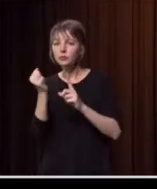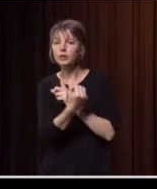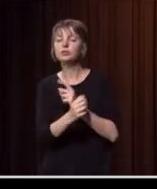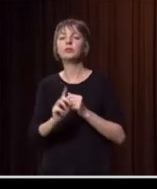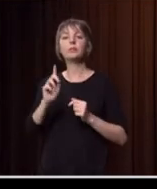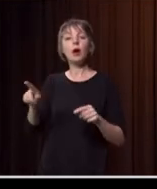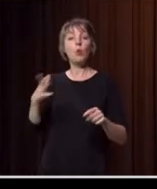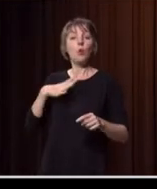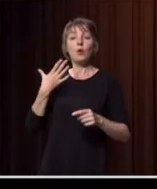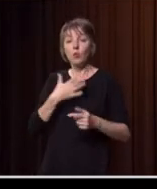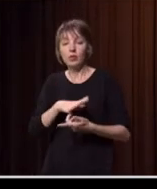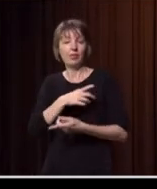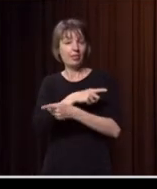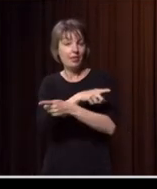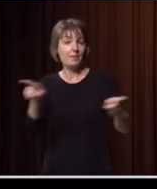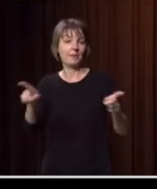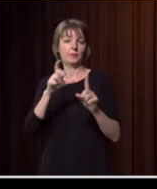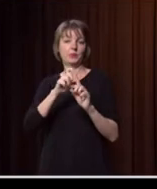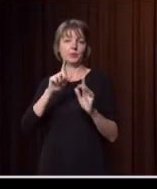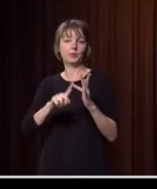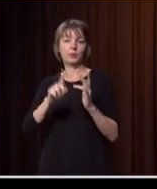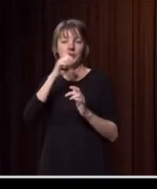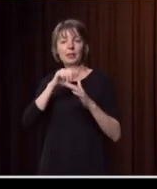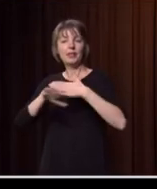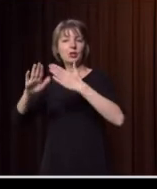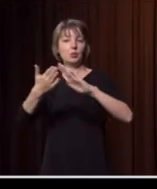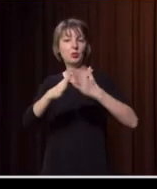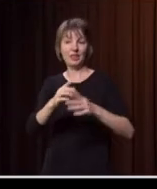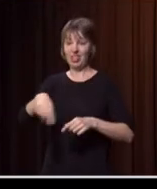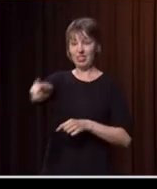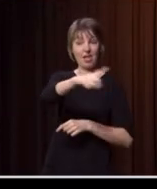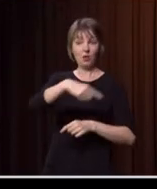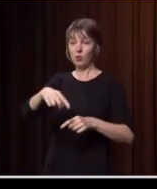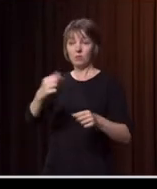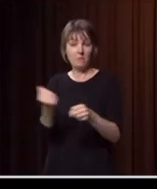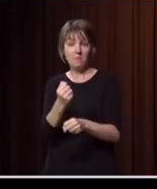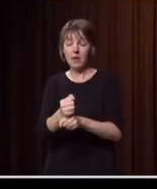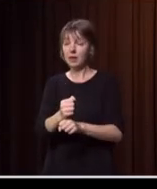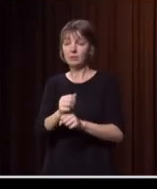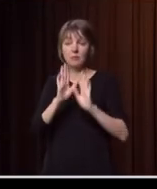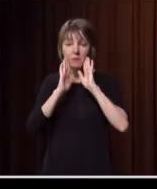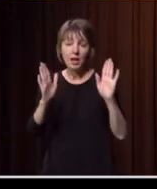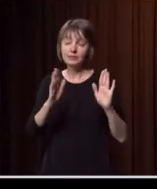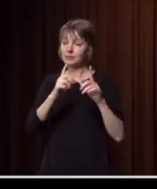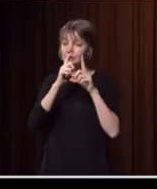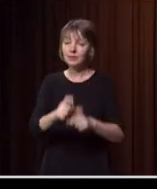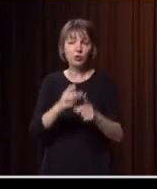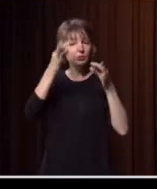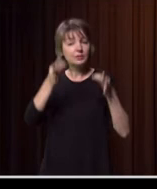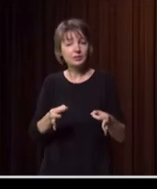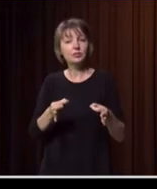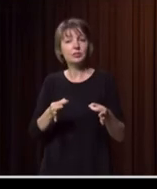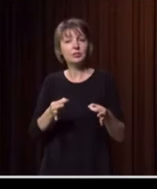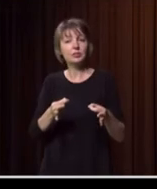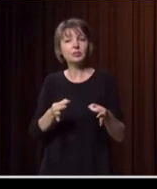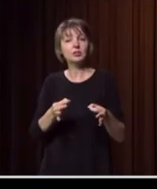people to do, what we wanted people in those communities to do. And they did, they made extraordinary decisions, difficult decisions, but decisions that went